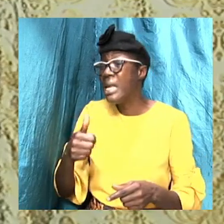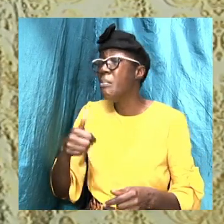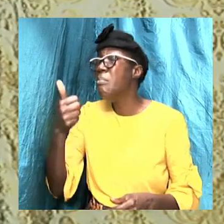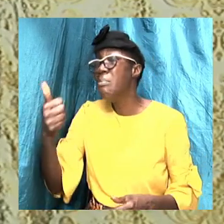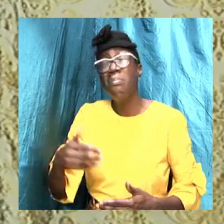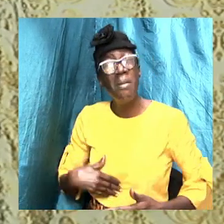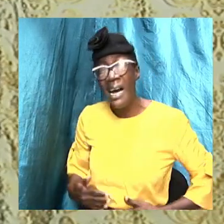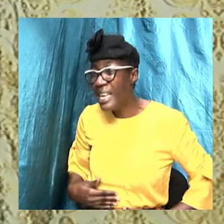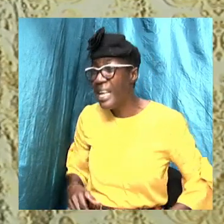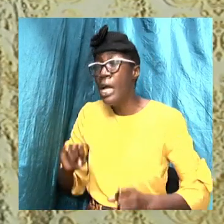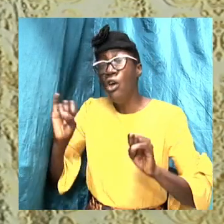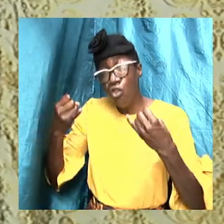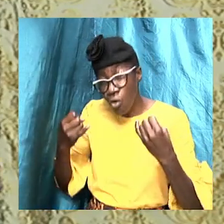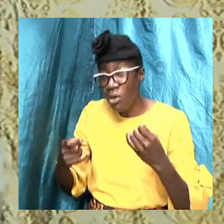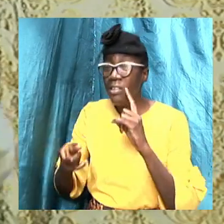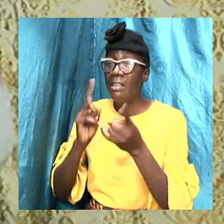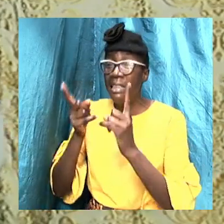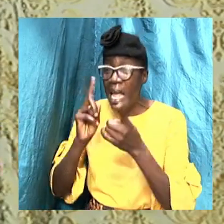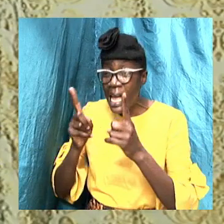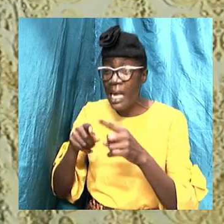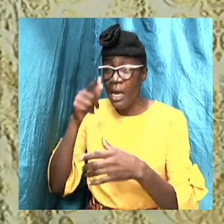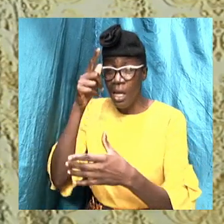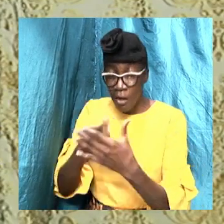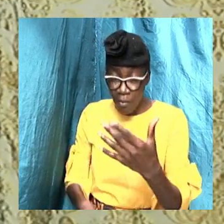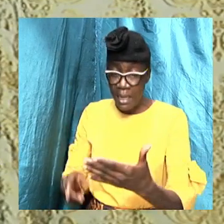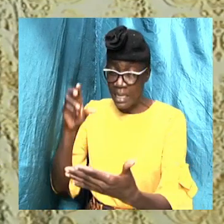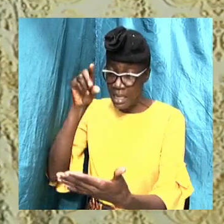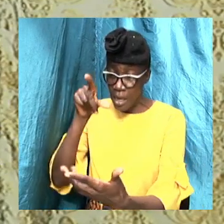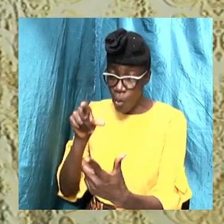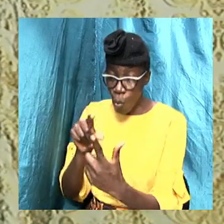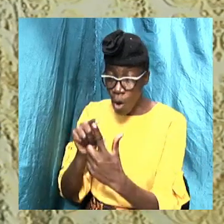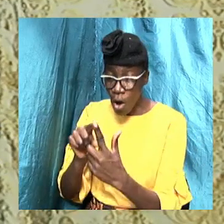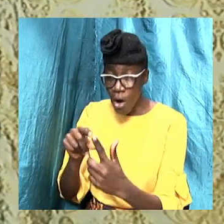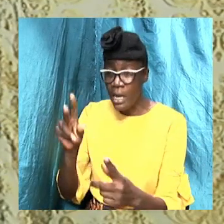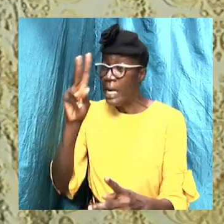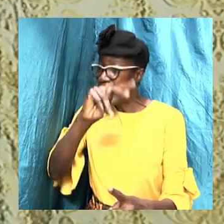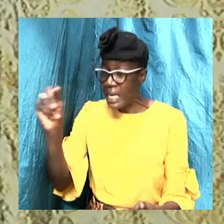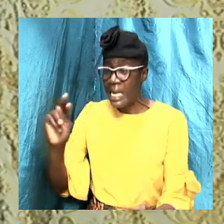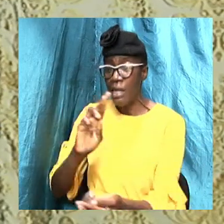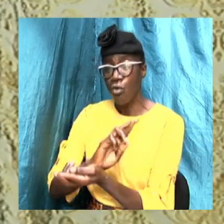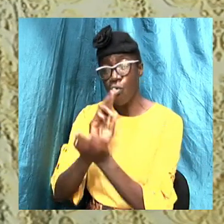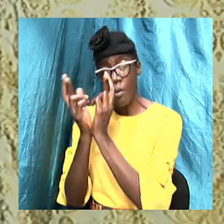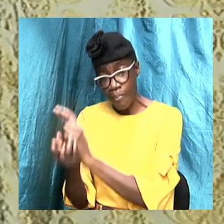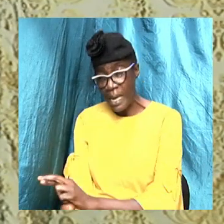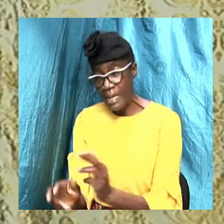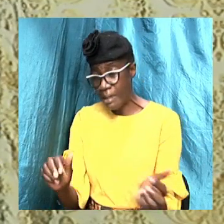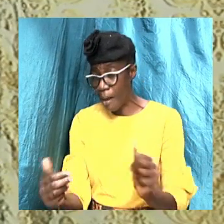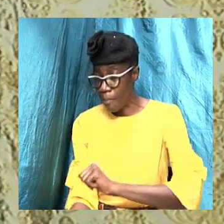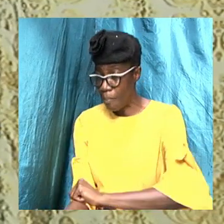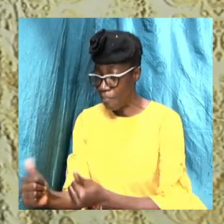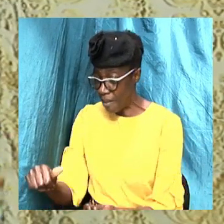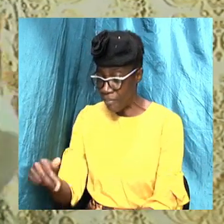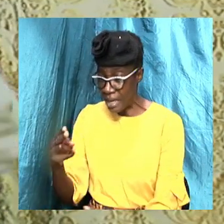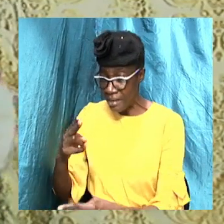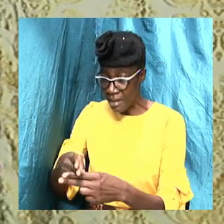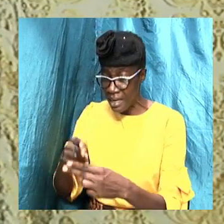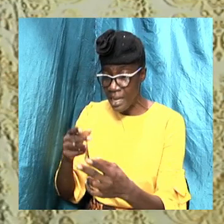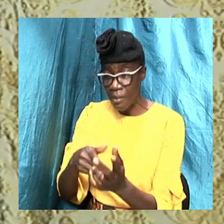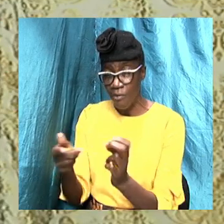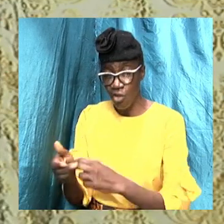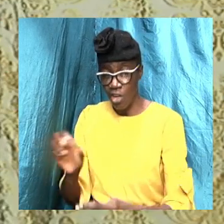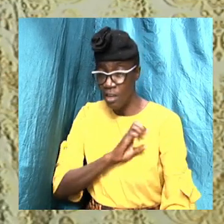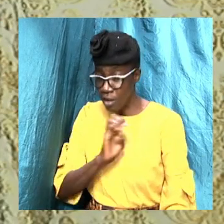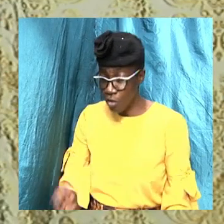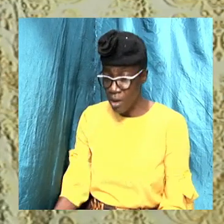is to tell them what is in the word, you need to repent, you need to baptize in the name of Jesus Christ for the remission of sins and you